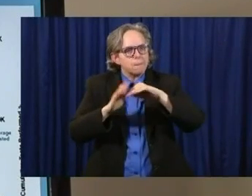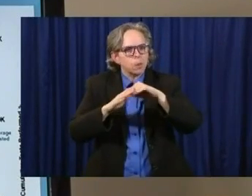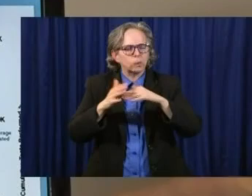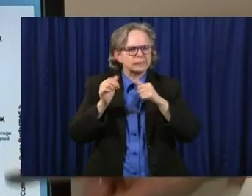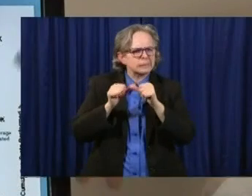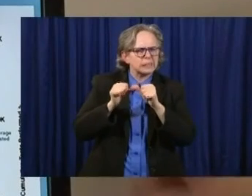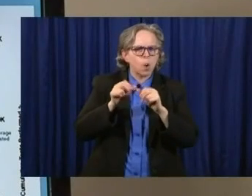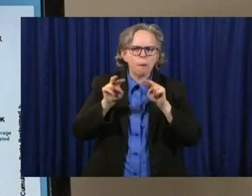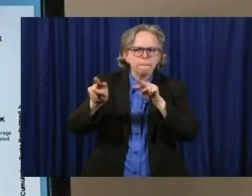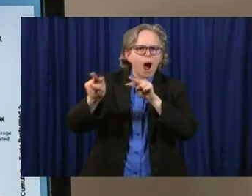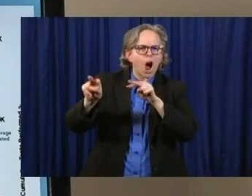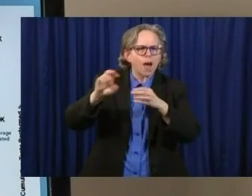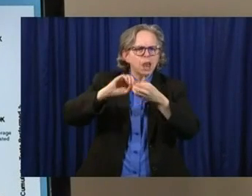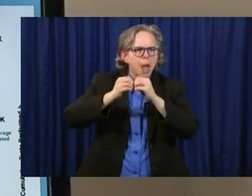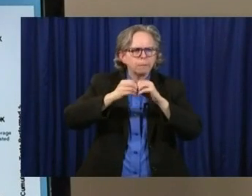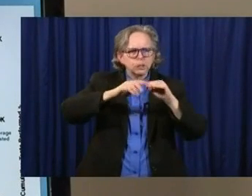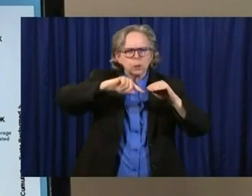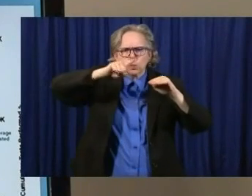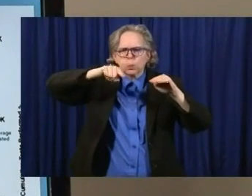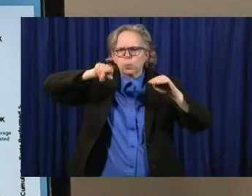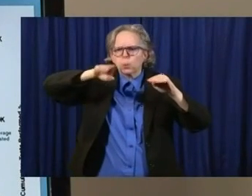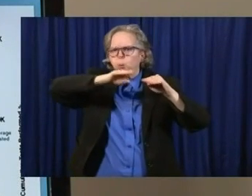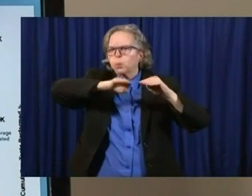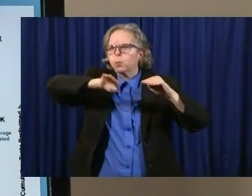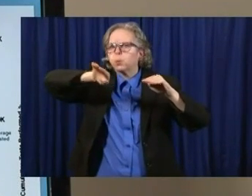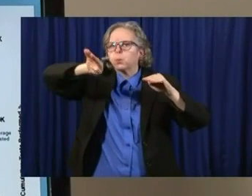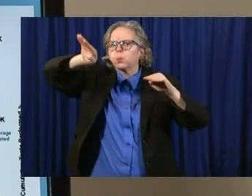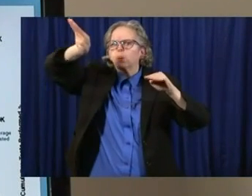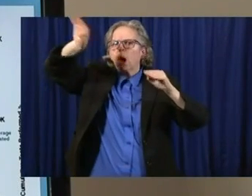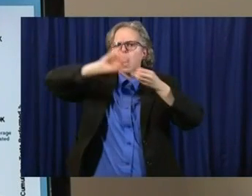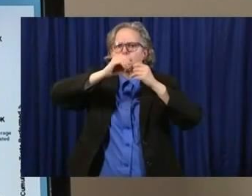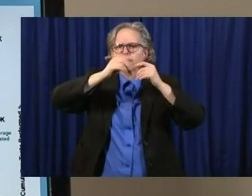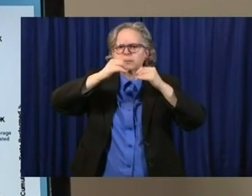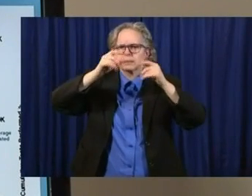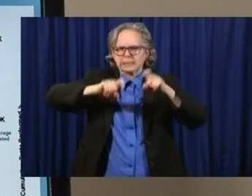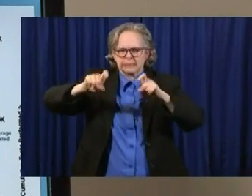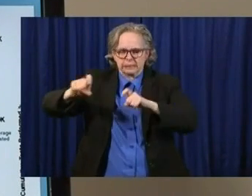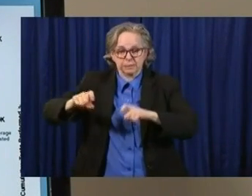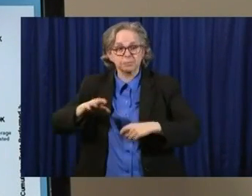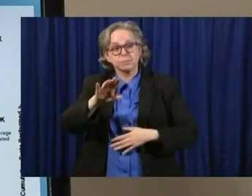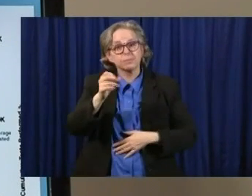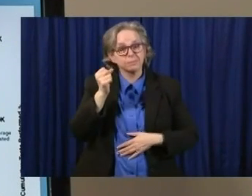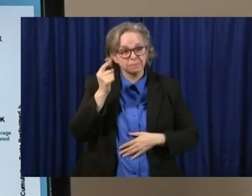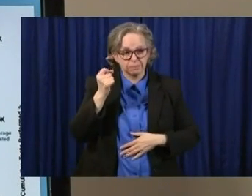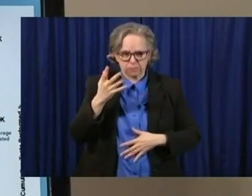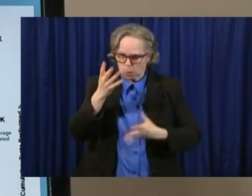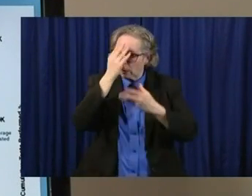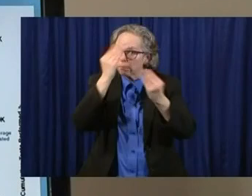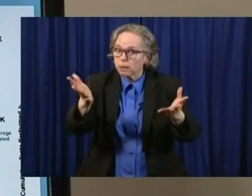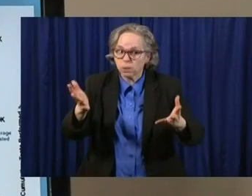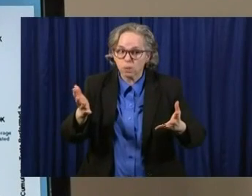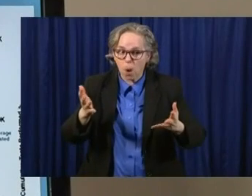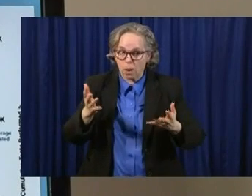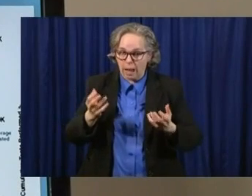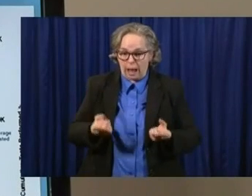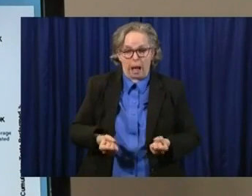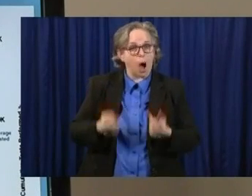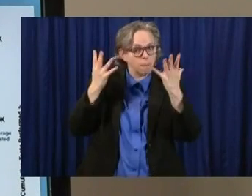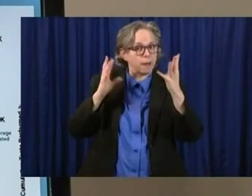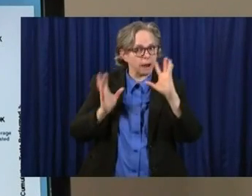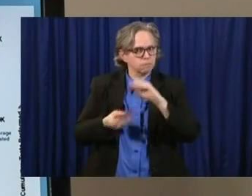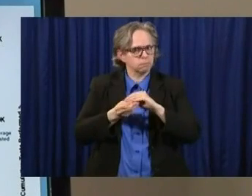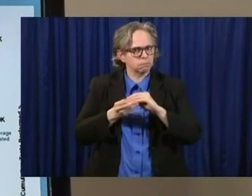for our state moving forward. And we'll also be providing that data. We tend to do about